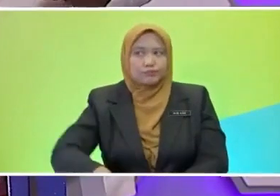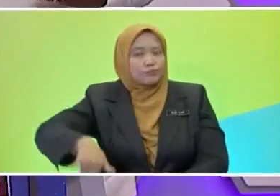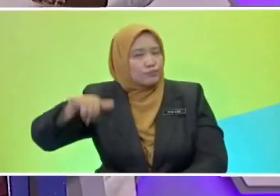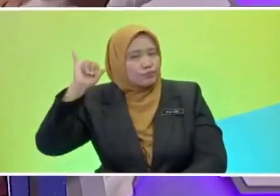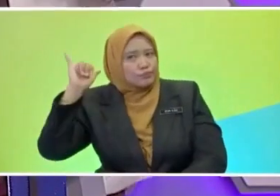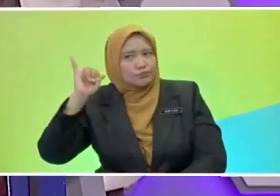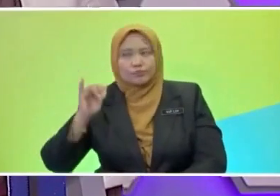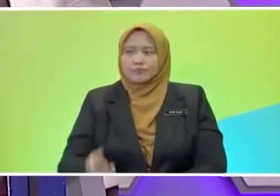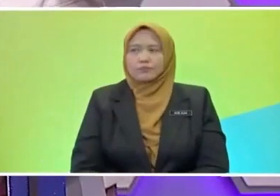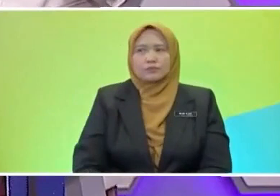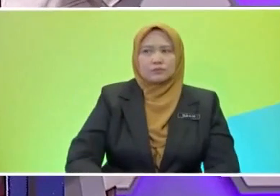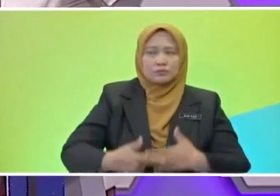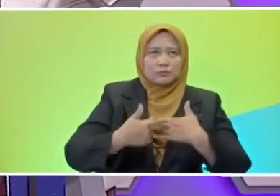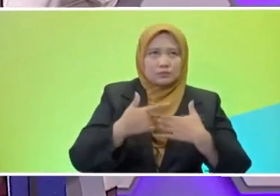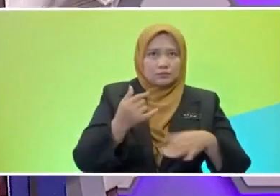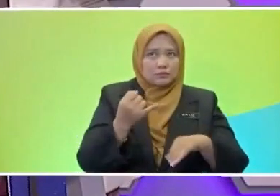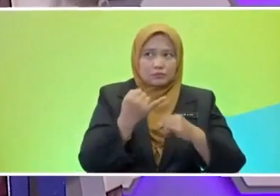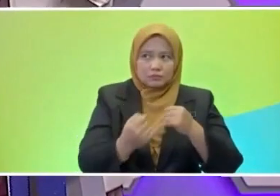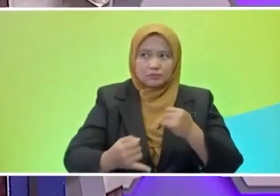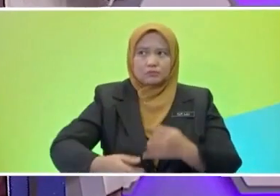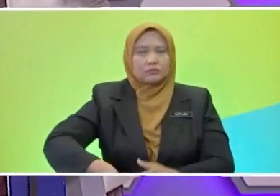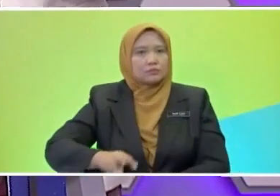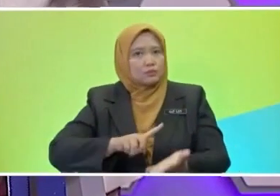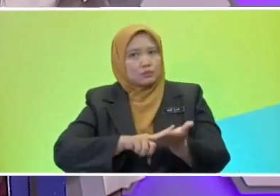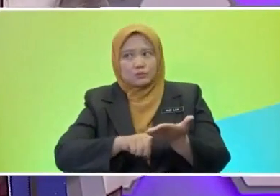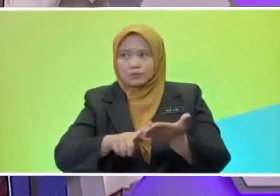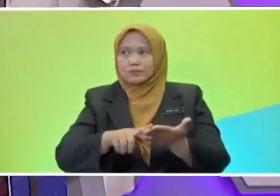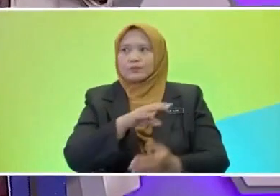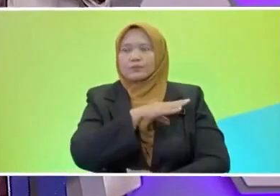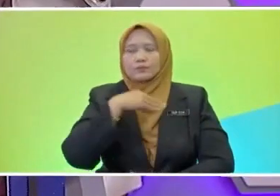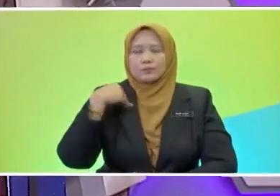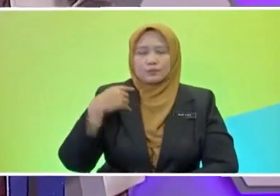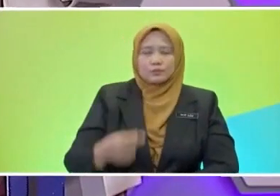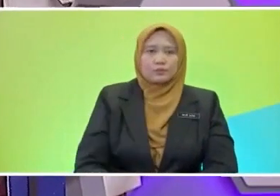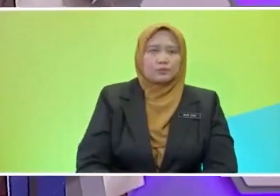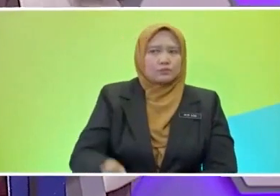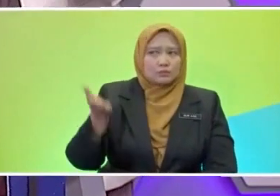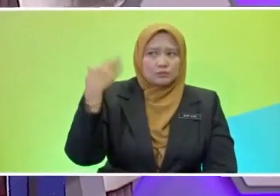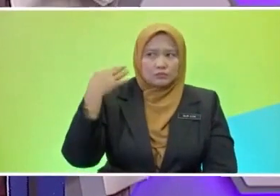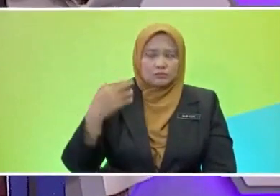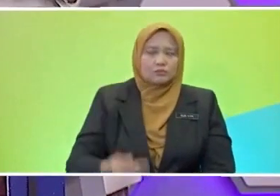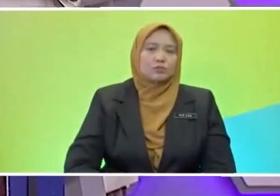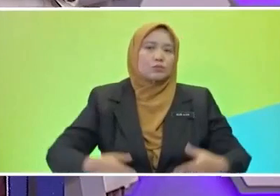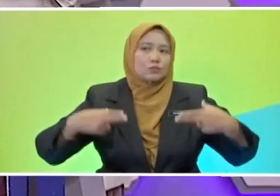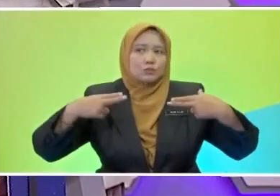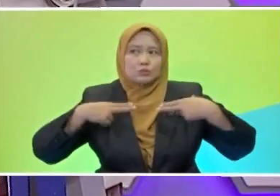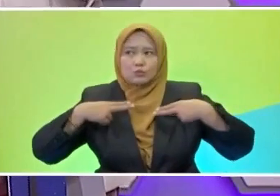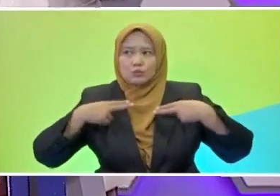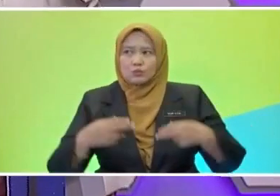or activities that happened in the past, which uses the past time frame. Yesterday, last week,